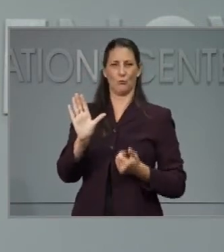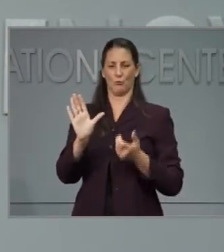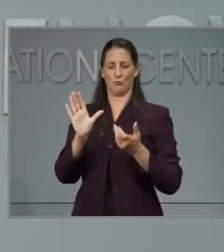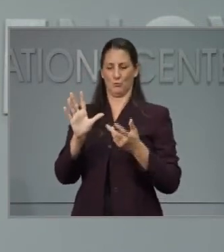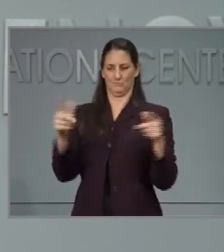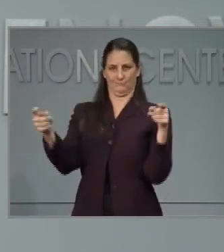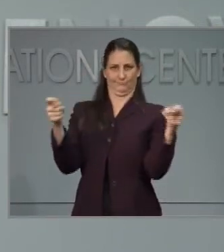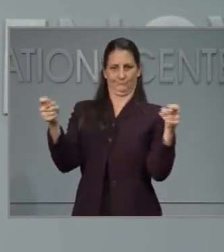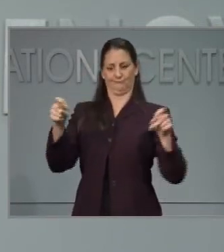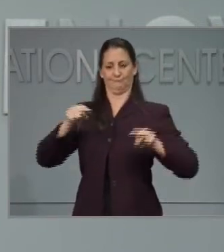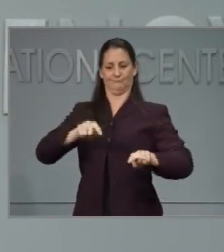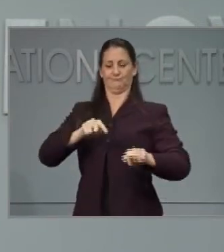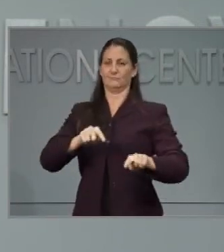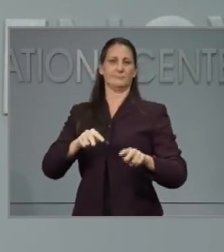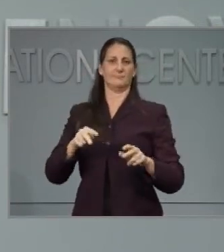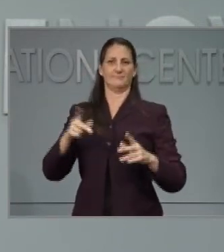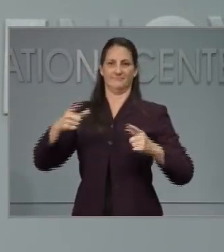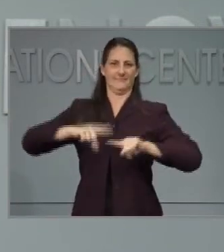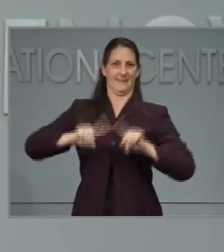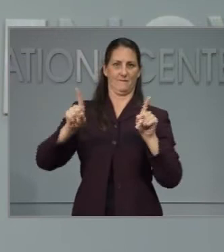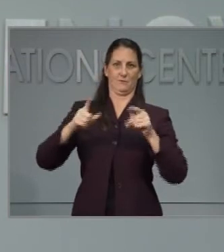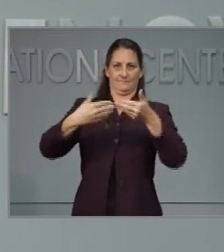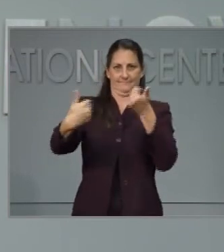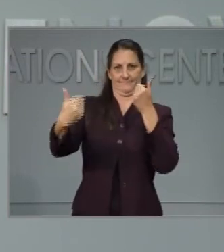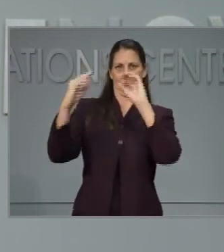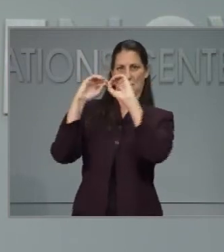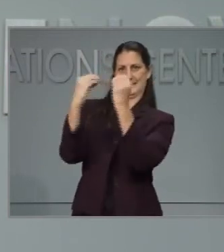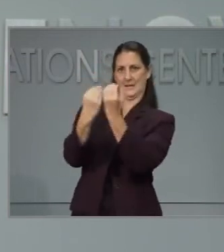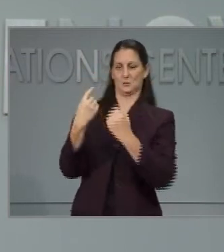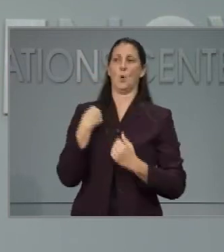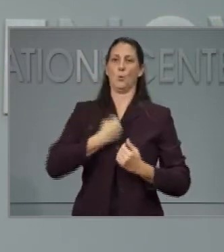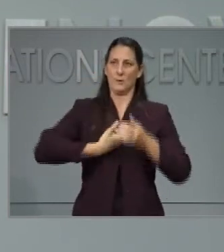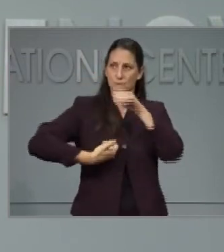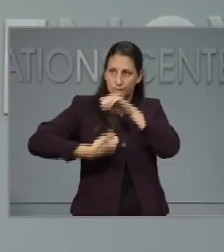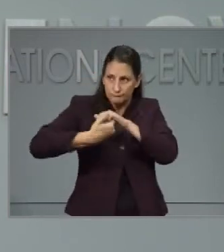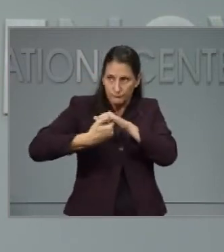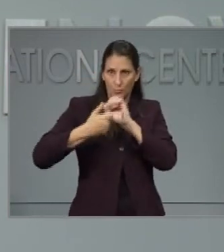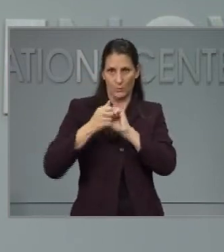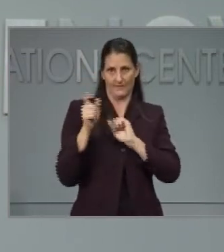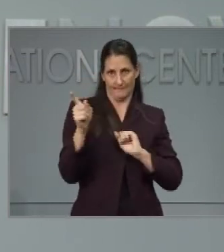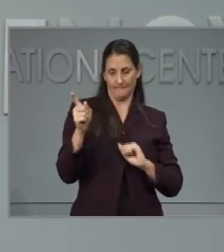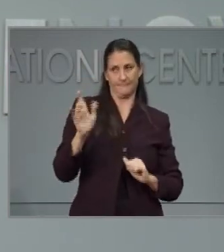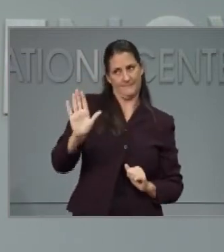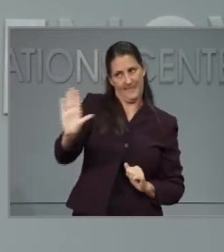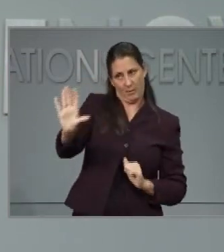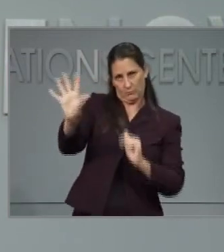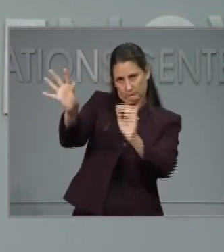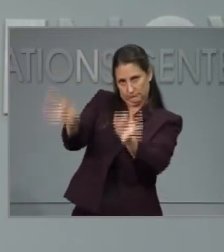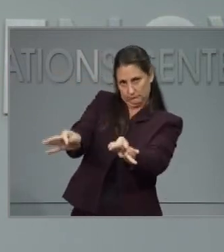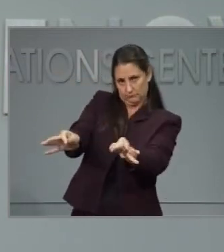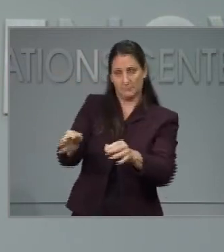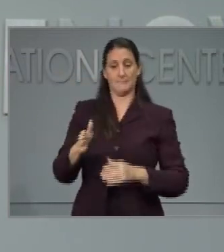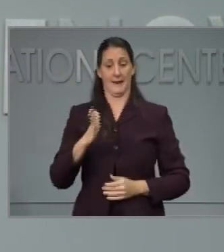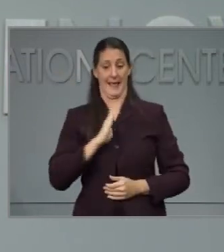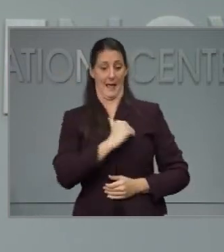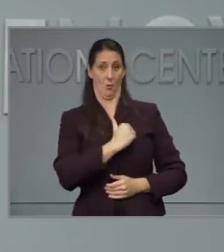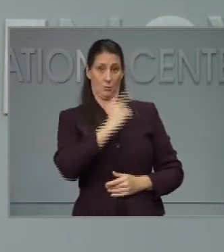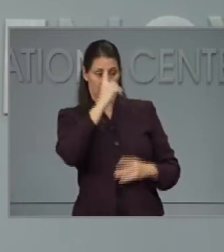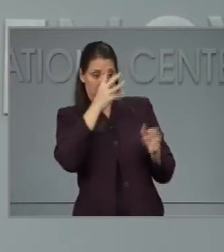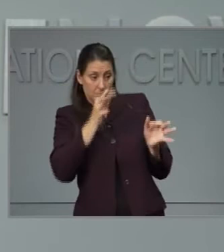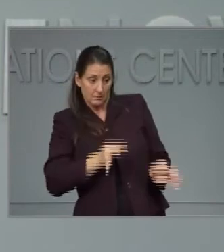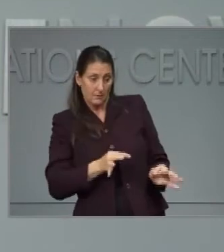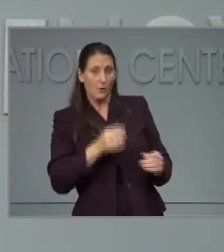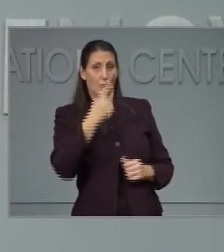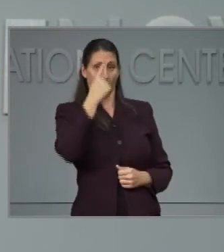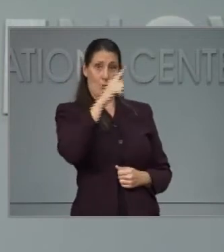worked closely with them on on those guidances. But for our guidance, that impacts high school sports and youth sports. We continue